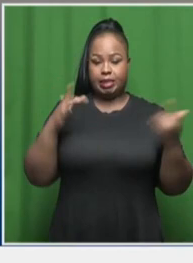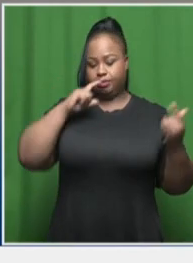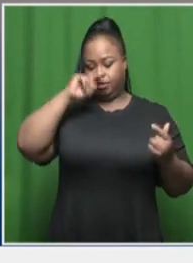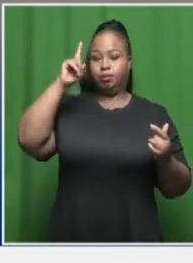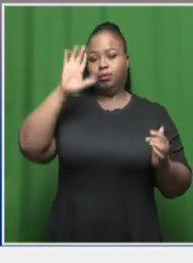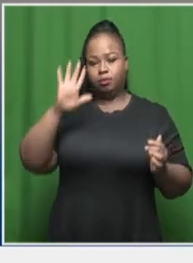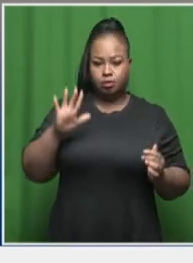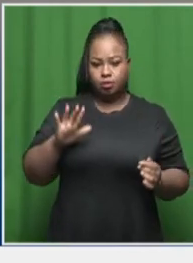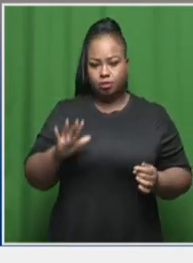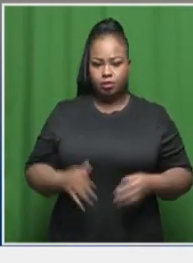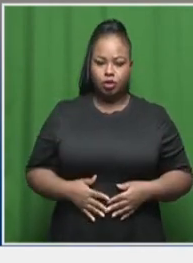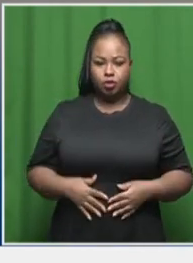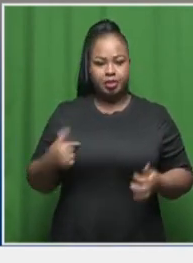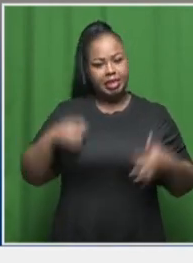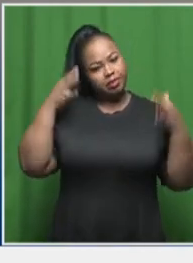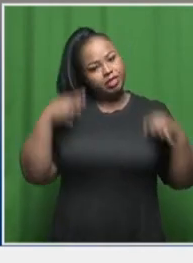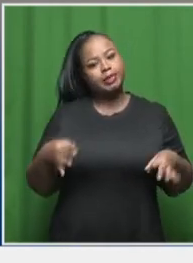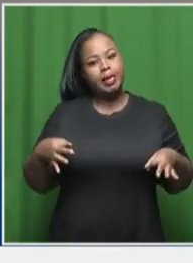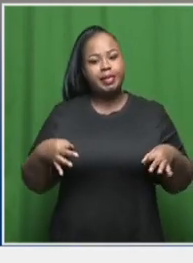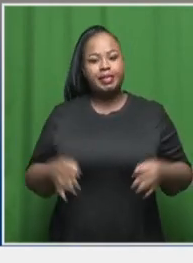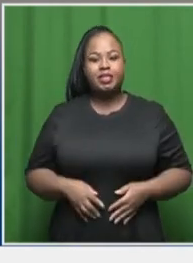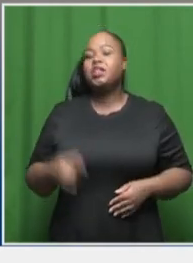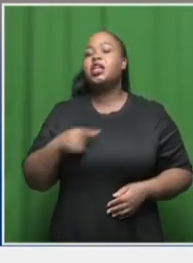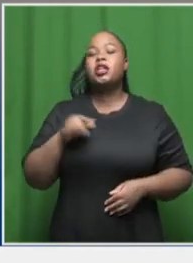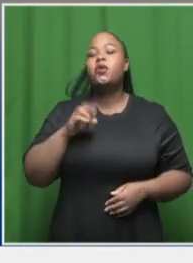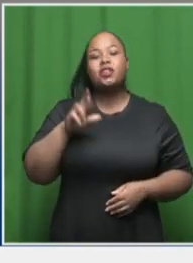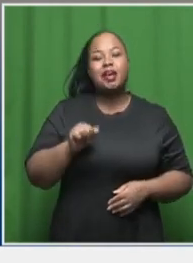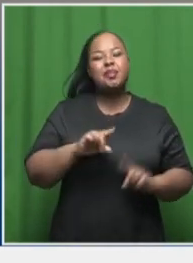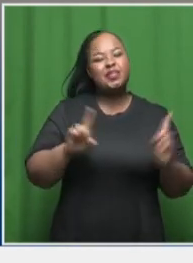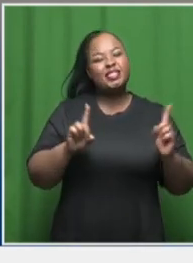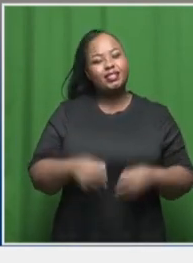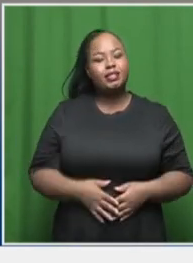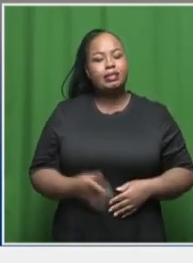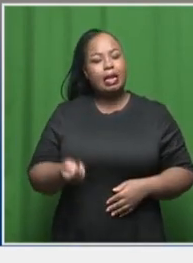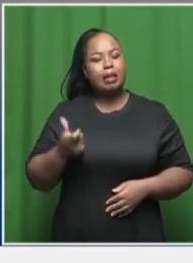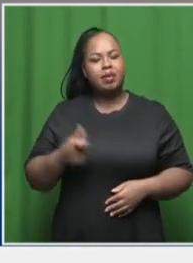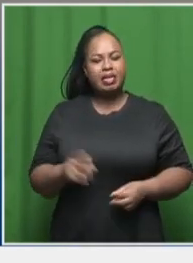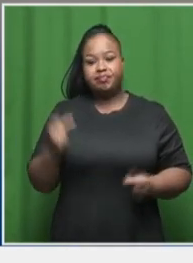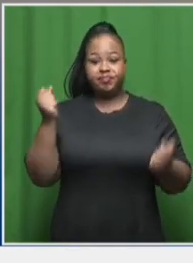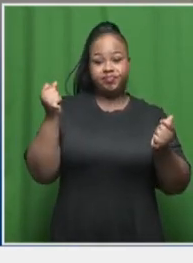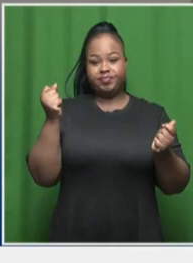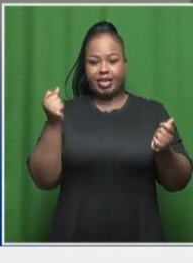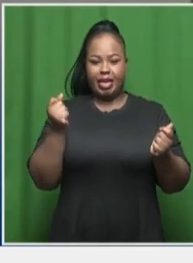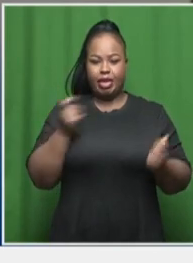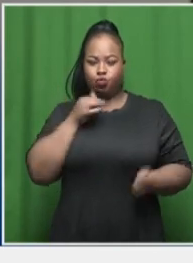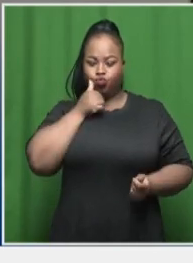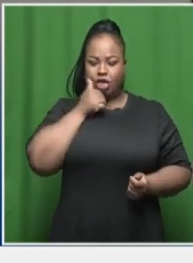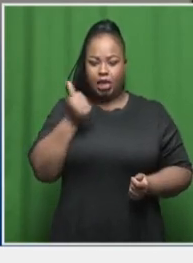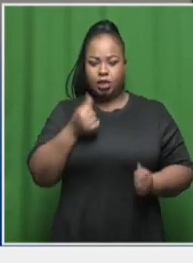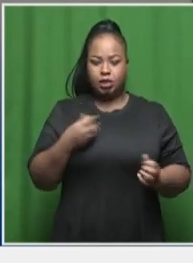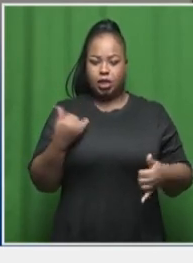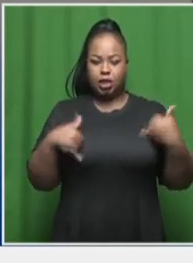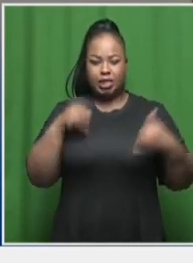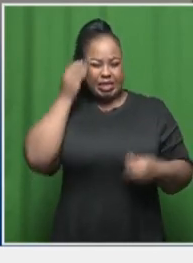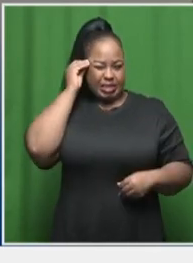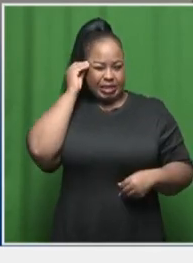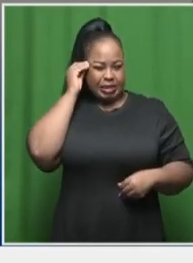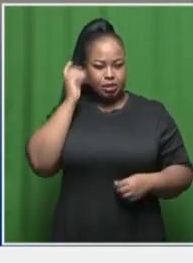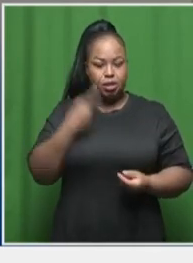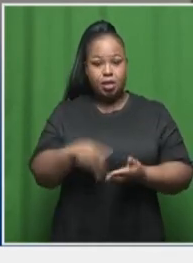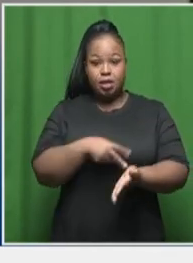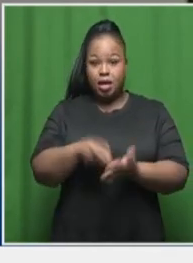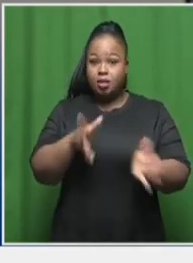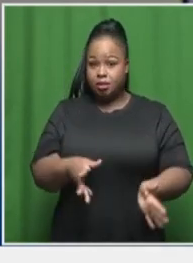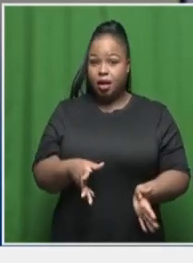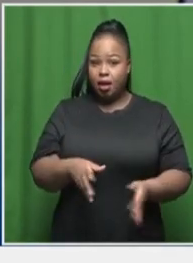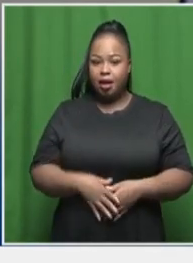Yes. Is how I've decided to play Gloria. But she's got a bit of, like, spice. She's a dancer,